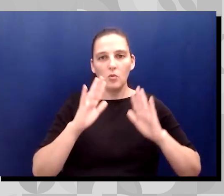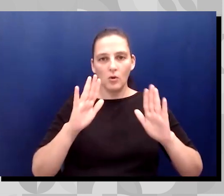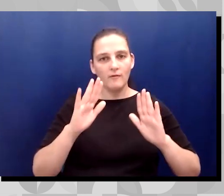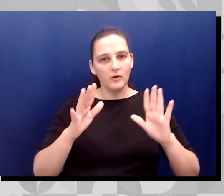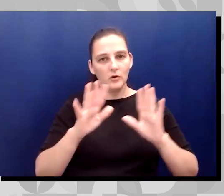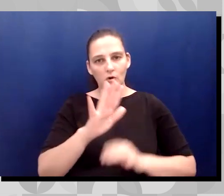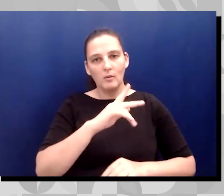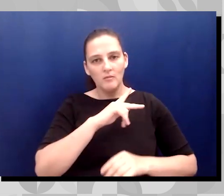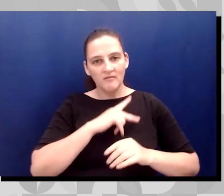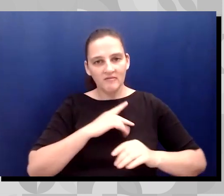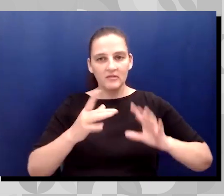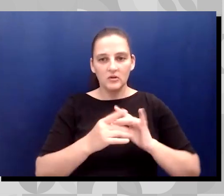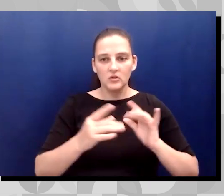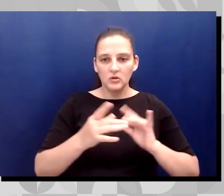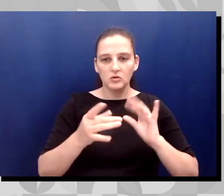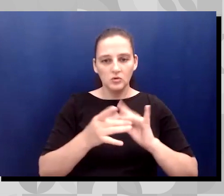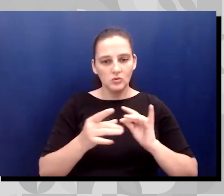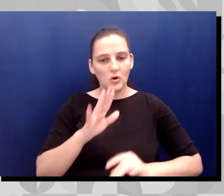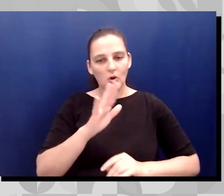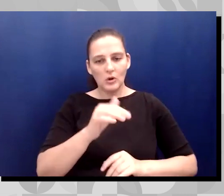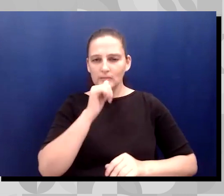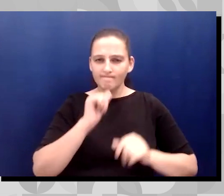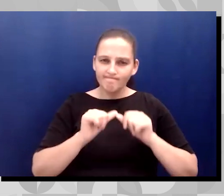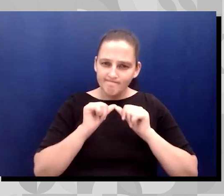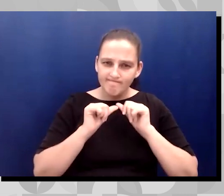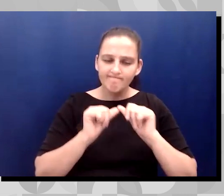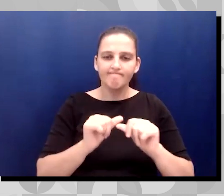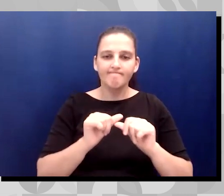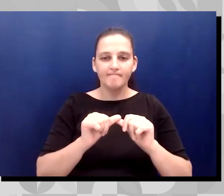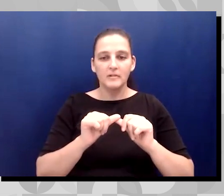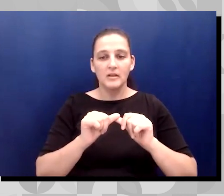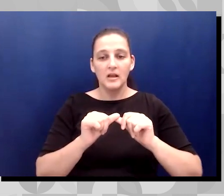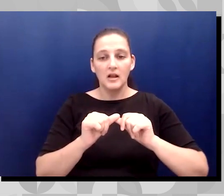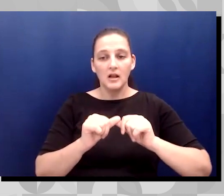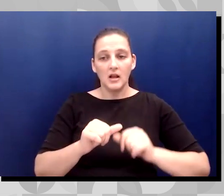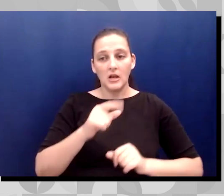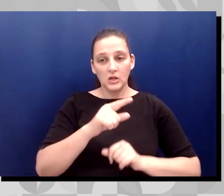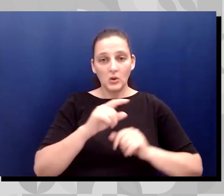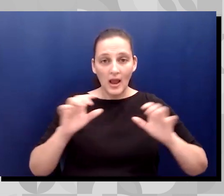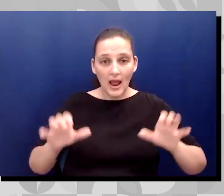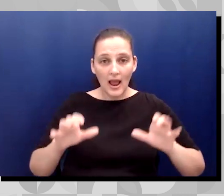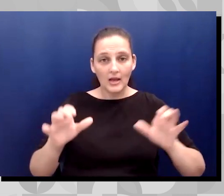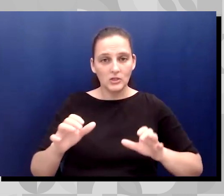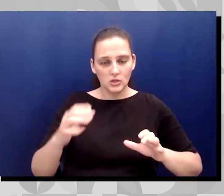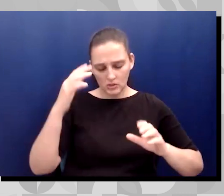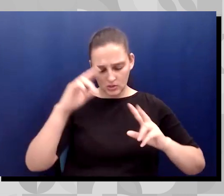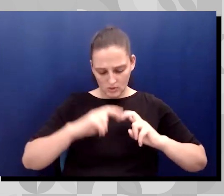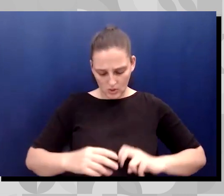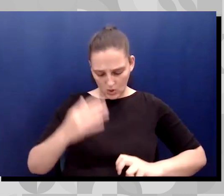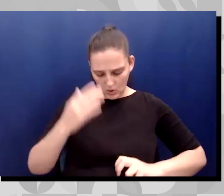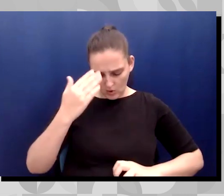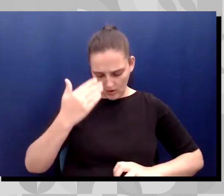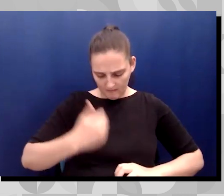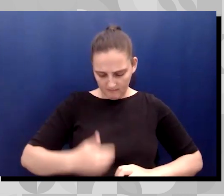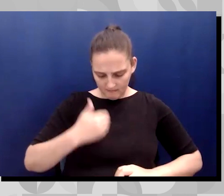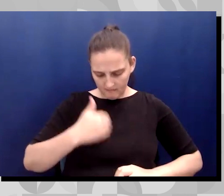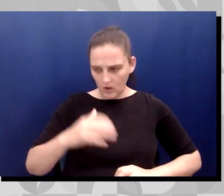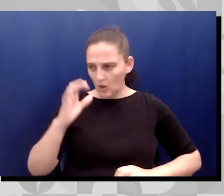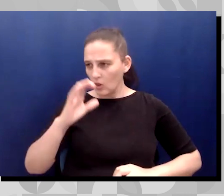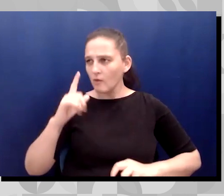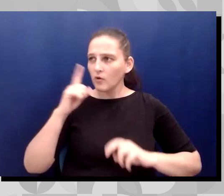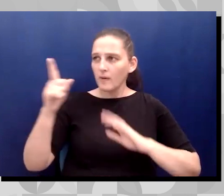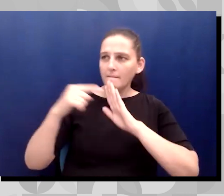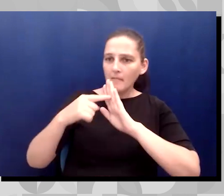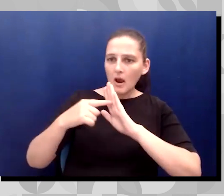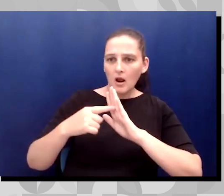perseverance and, um, taking the action to know thyself and understand thyself and look for models and theoretical frameworks of how to